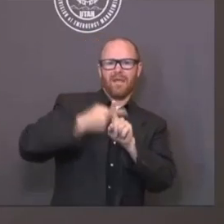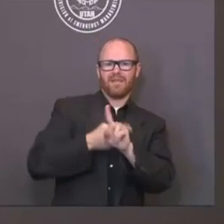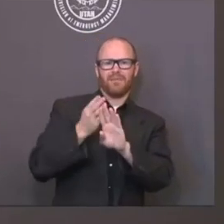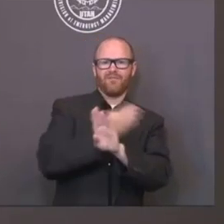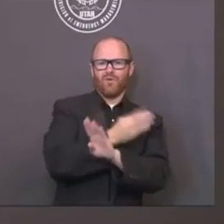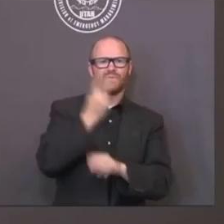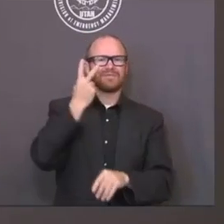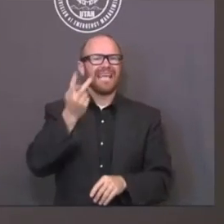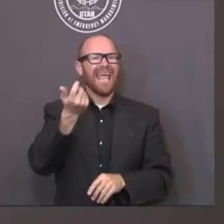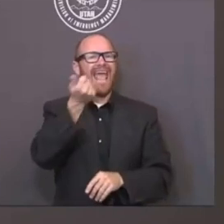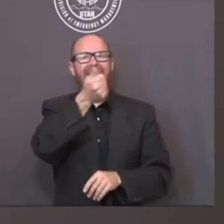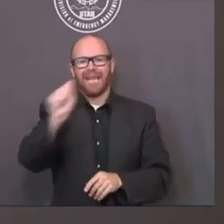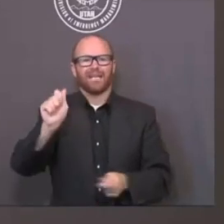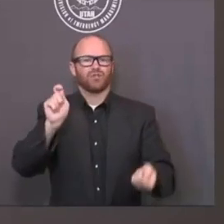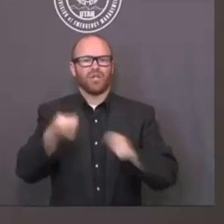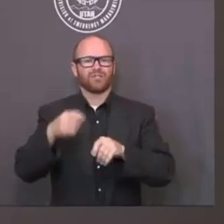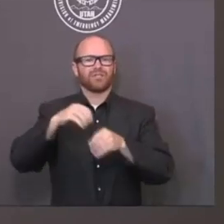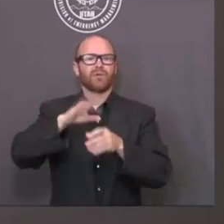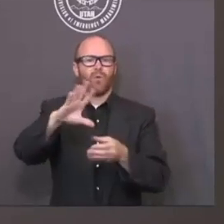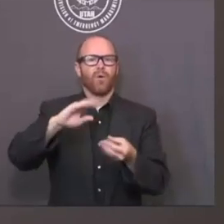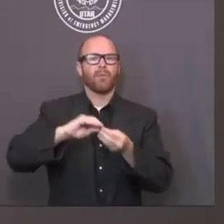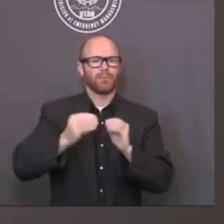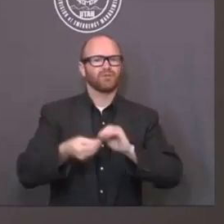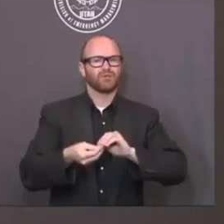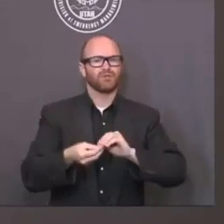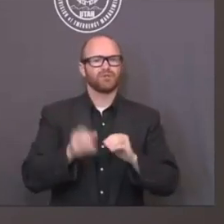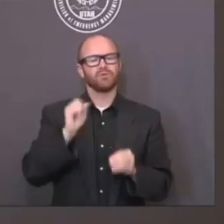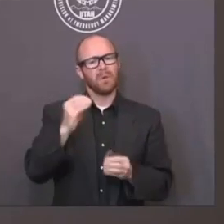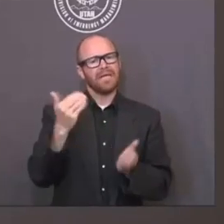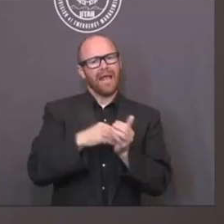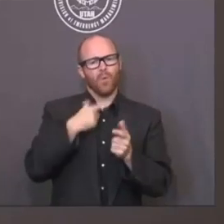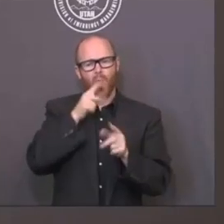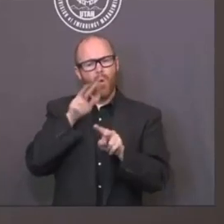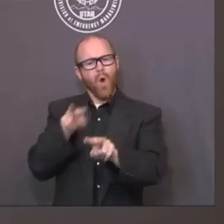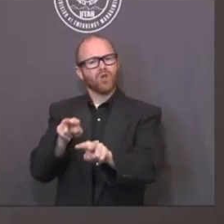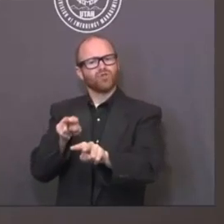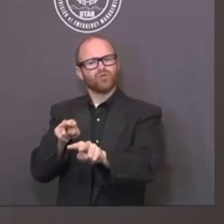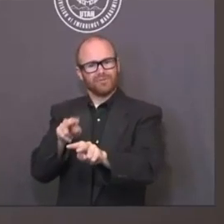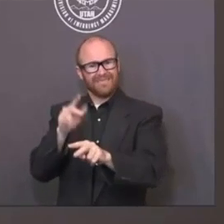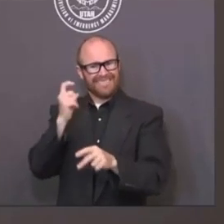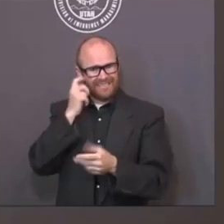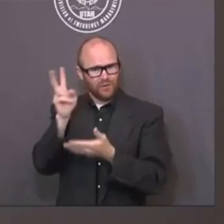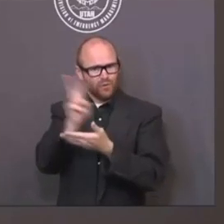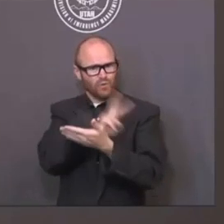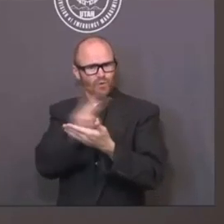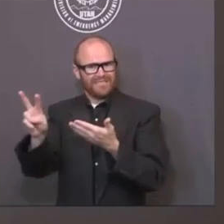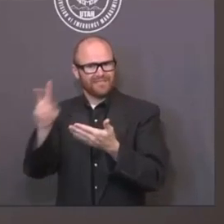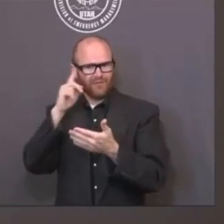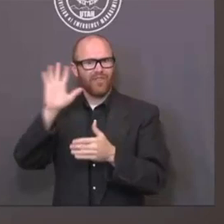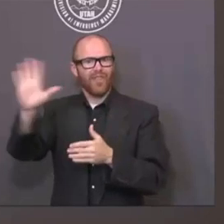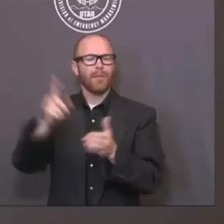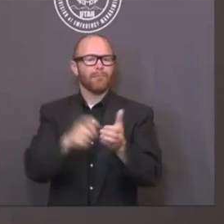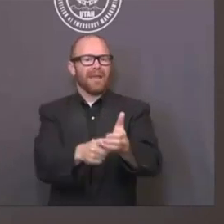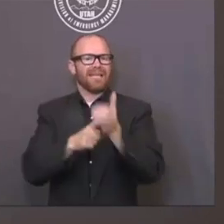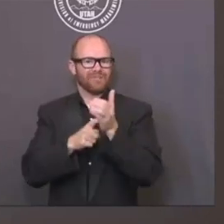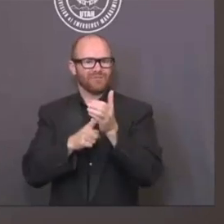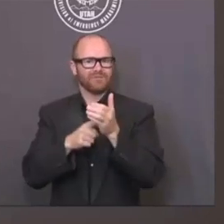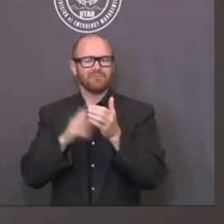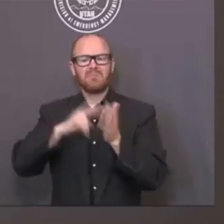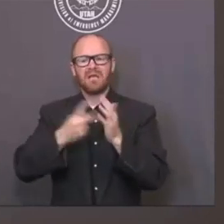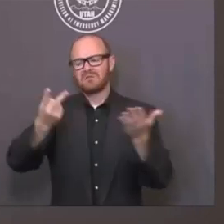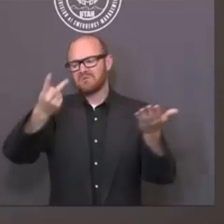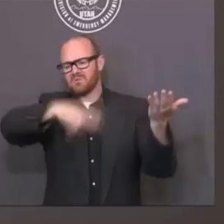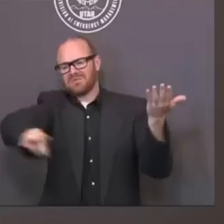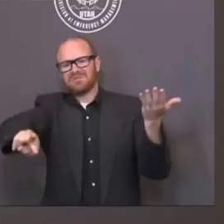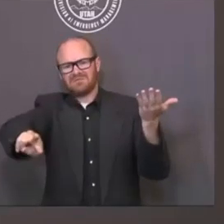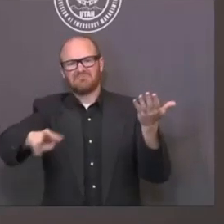result of that policy in our numbers. And so that's something we're watching closely for all of those counties, especially Salt Lake County, given